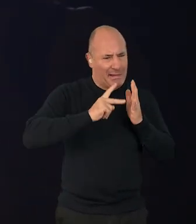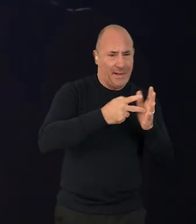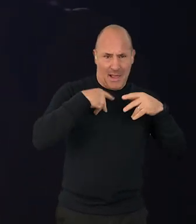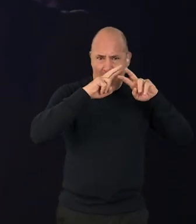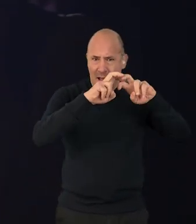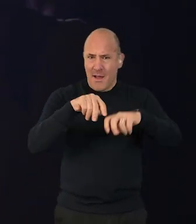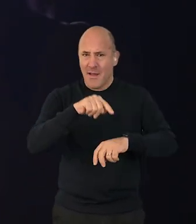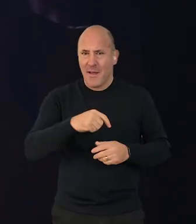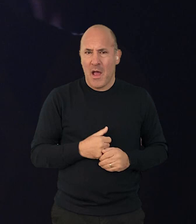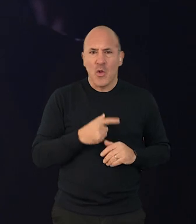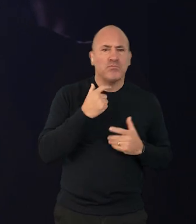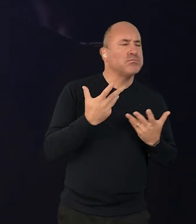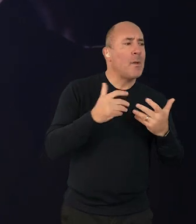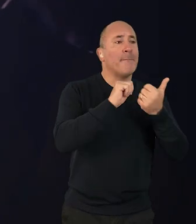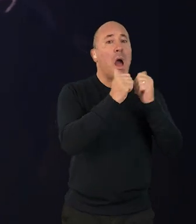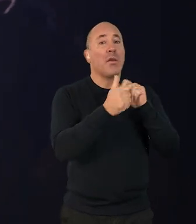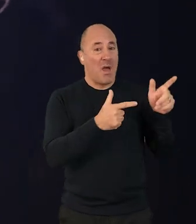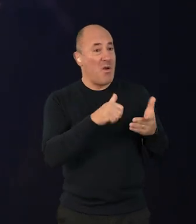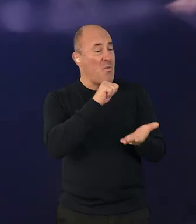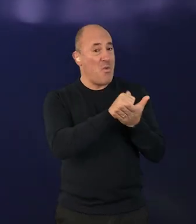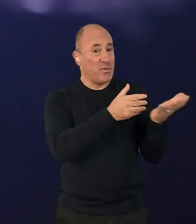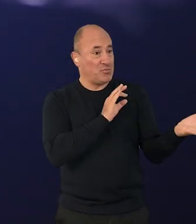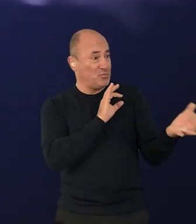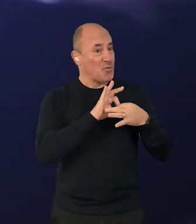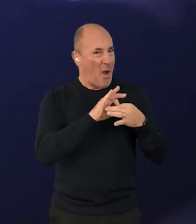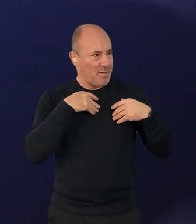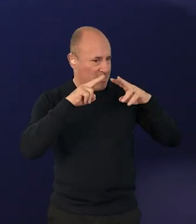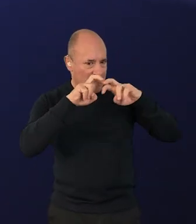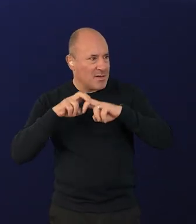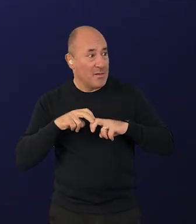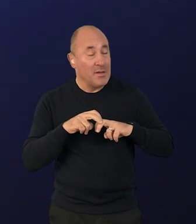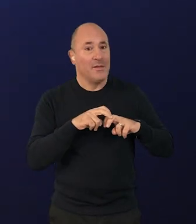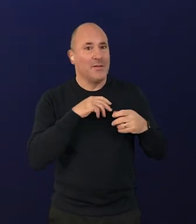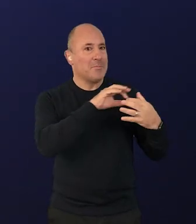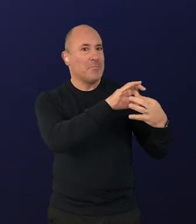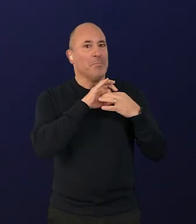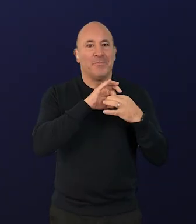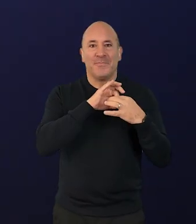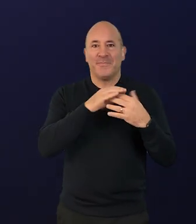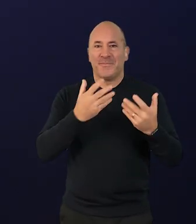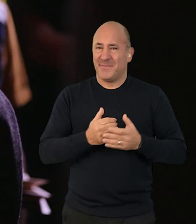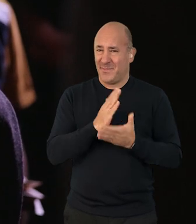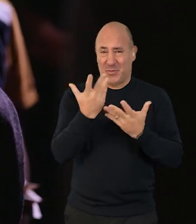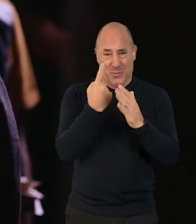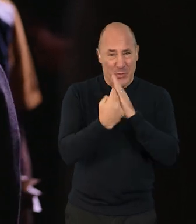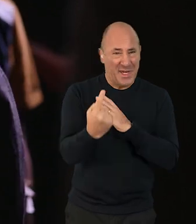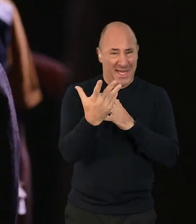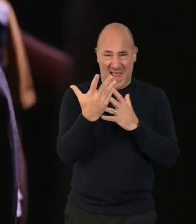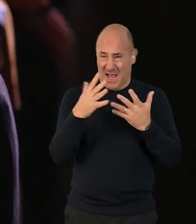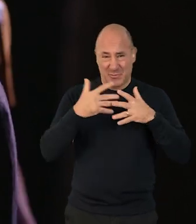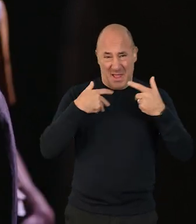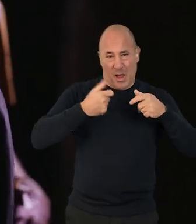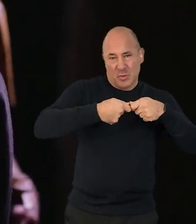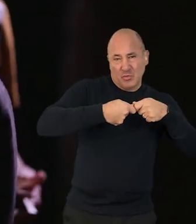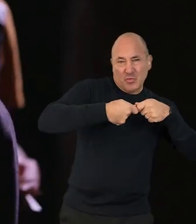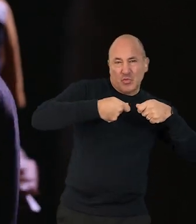things and look to a partner who may want to come on that journey with us. So it has been incredibly unique